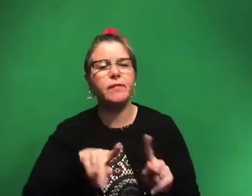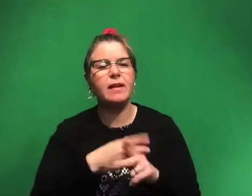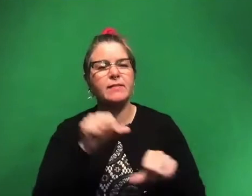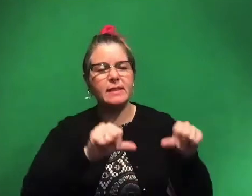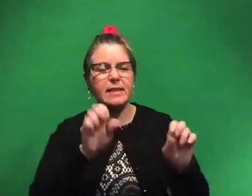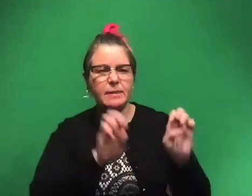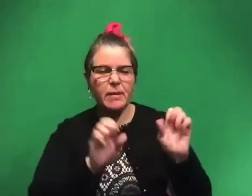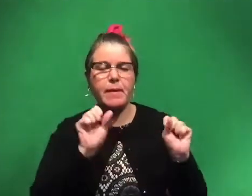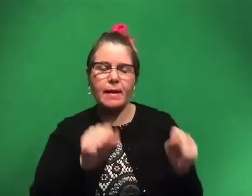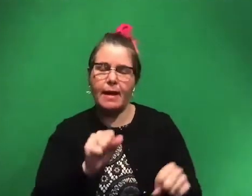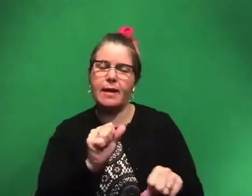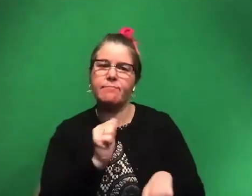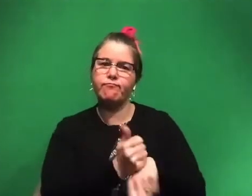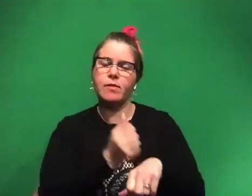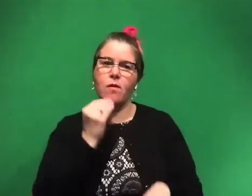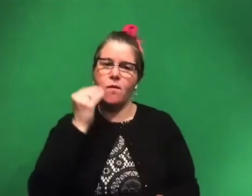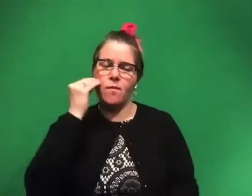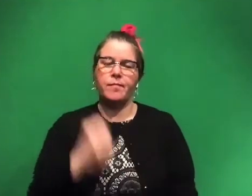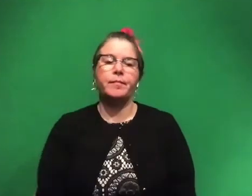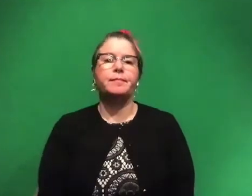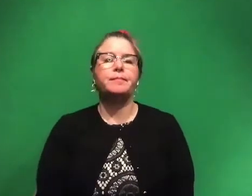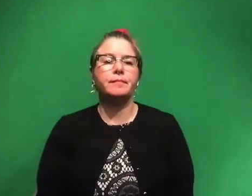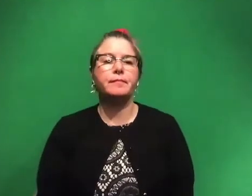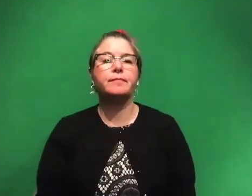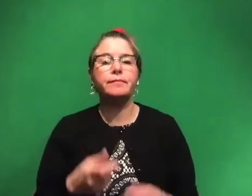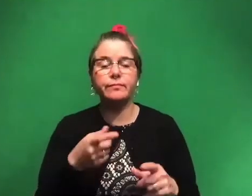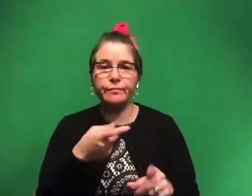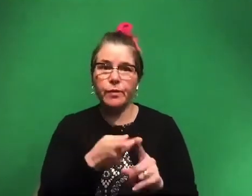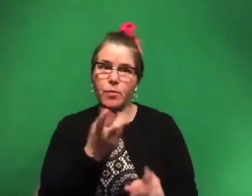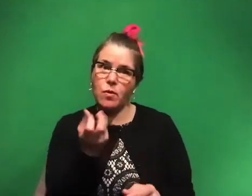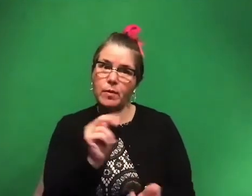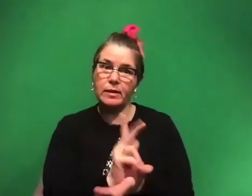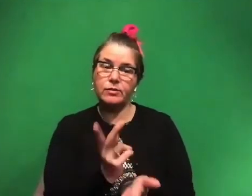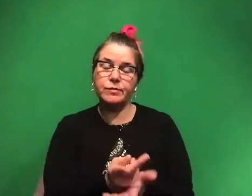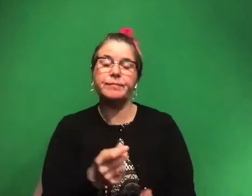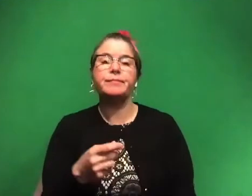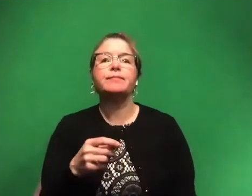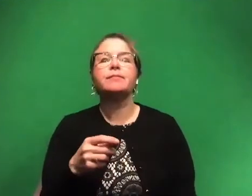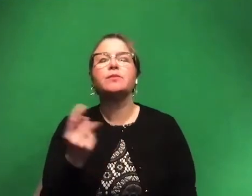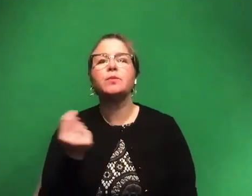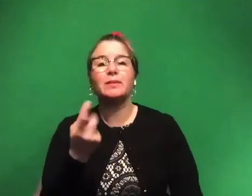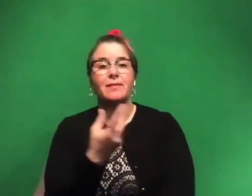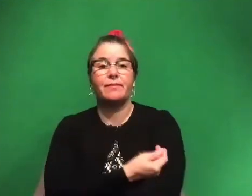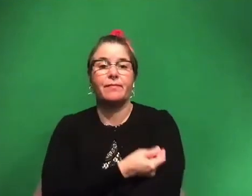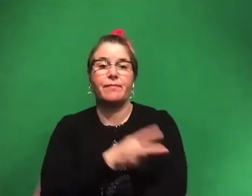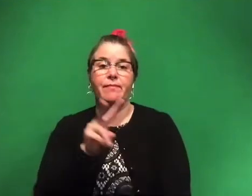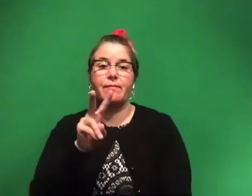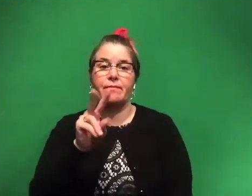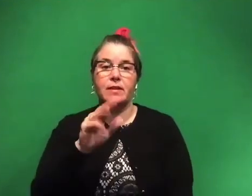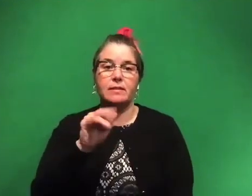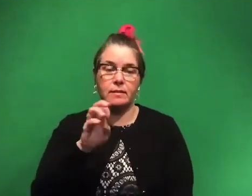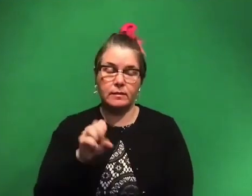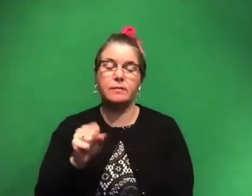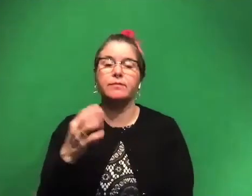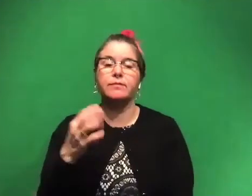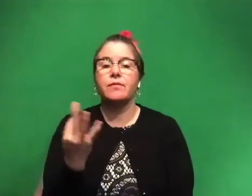that you can do at home and how you can do experiments from your kitchen. And then Tuesday, we're talking about vaccines. And then Friday, we're